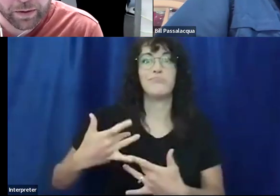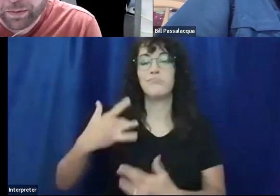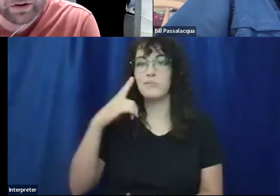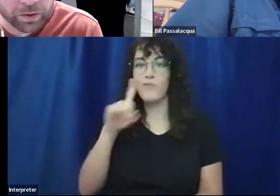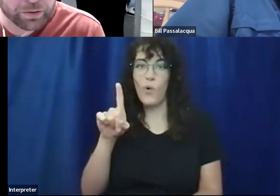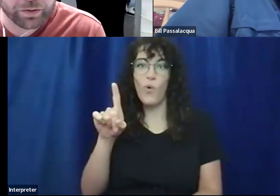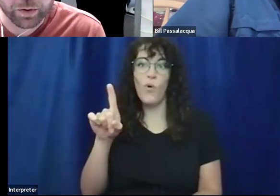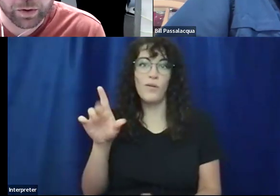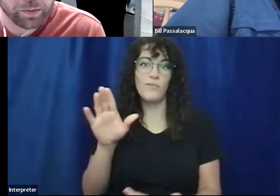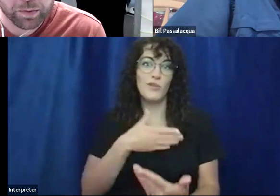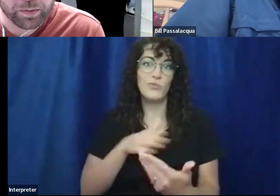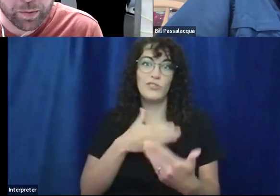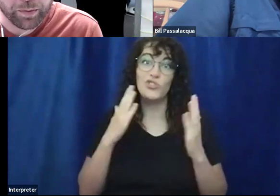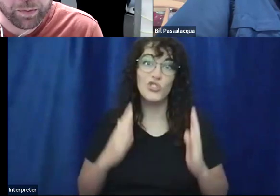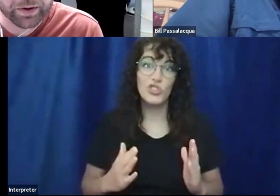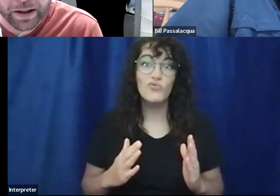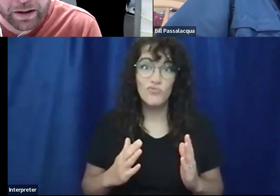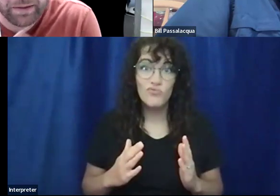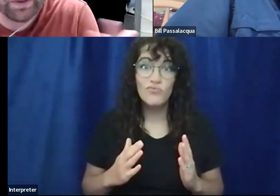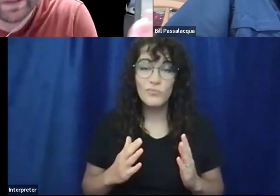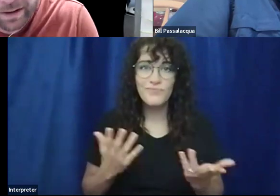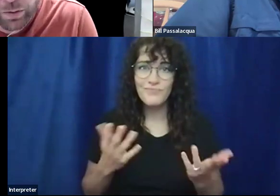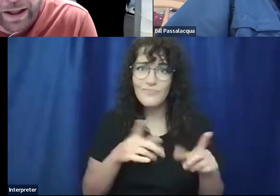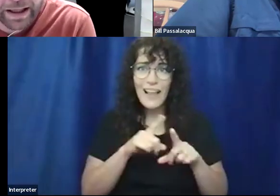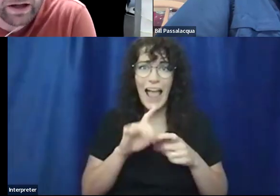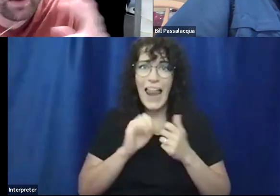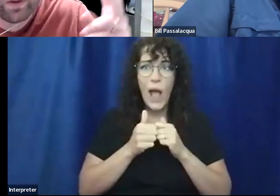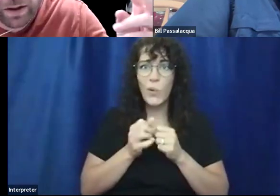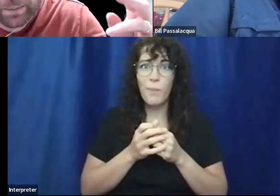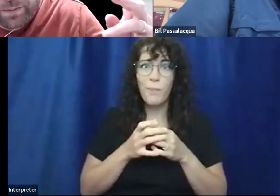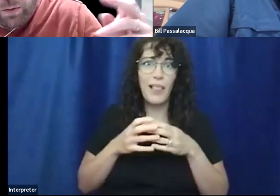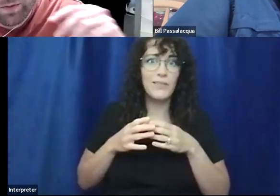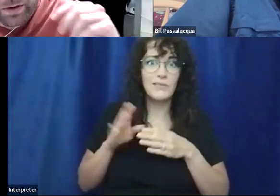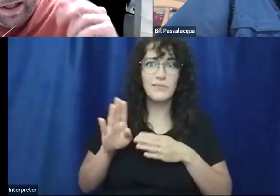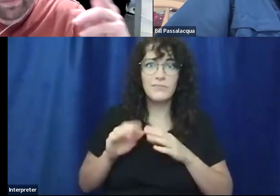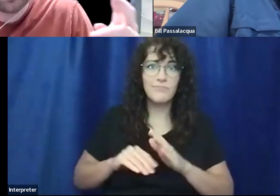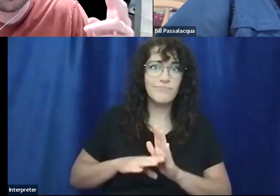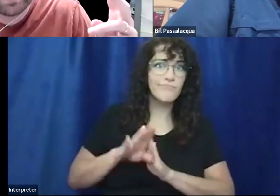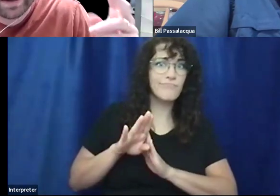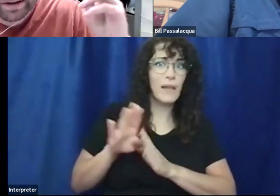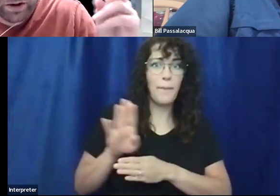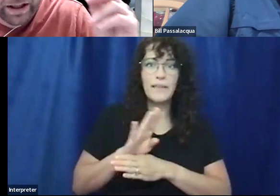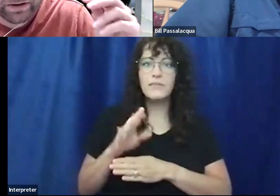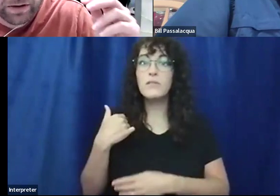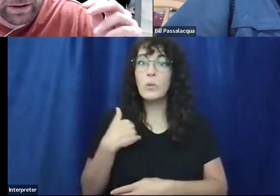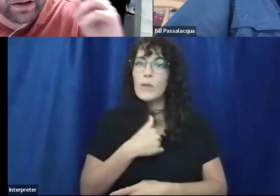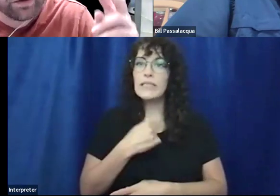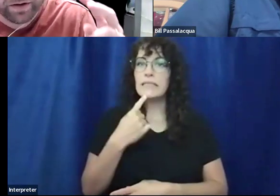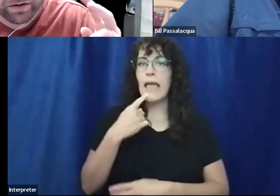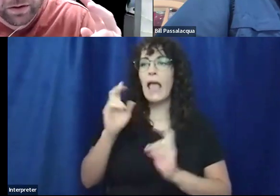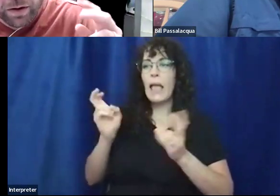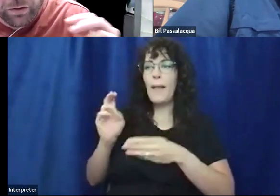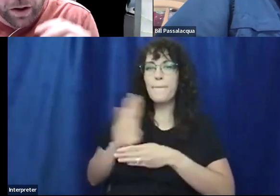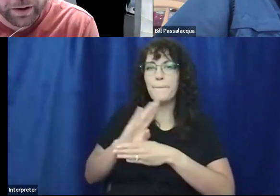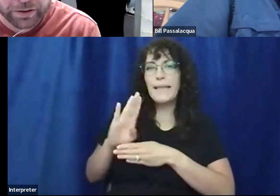know, in terms of, you know, building a business, right? Like, I don't think we, when we say business, it, it, it's